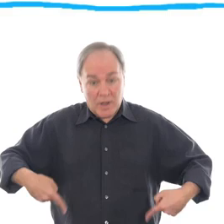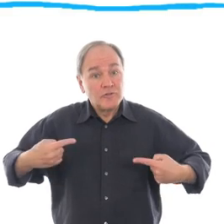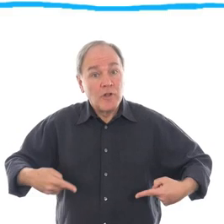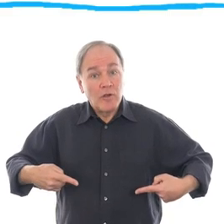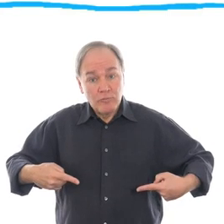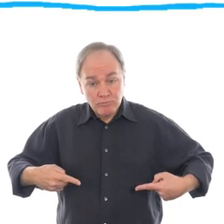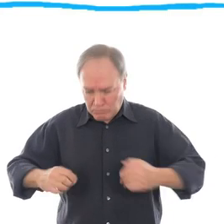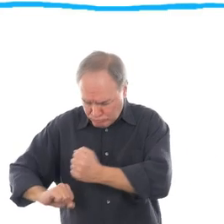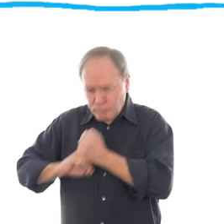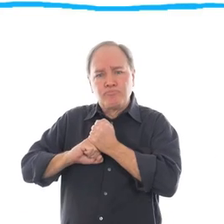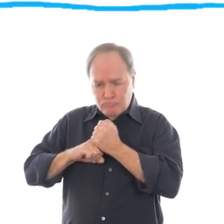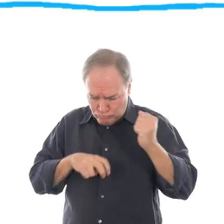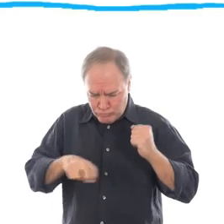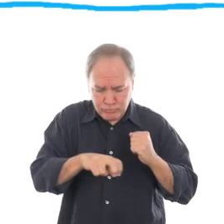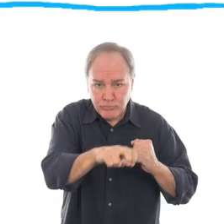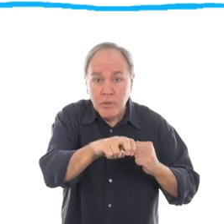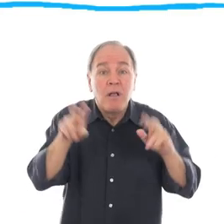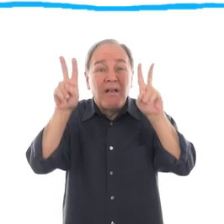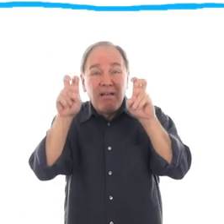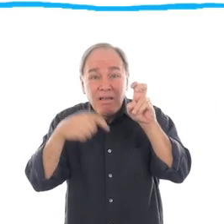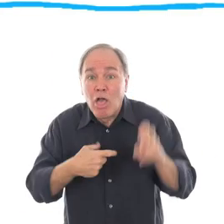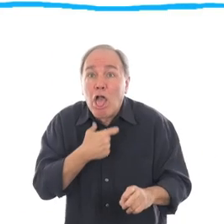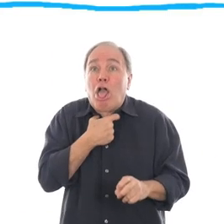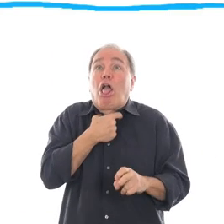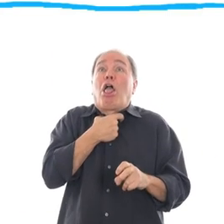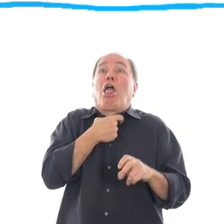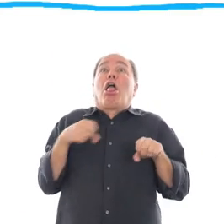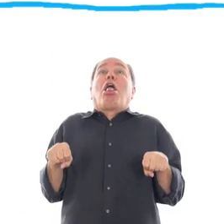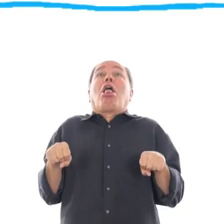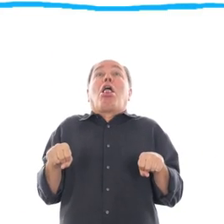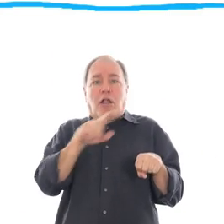I use a wheelchair. I'm not confined to a wheelchair.